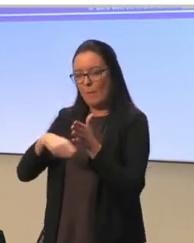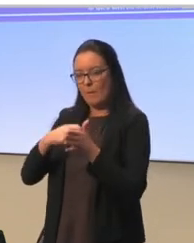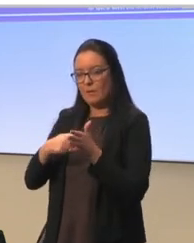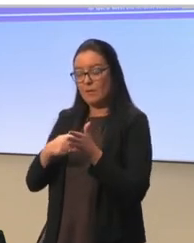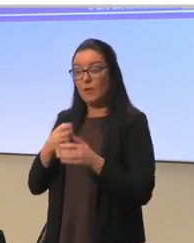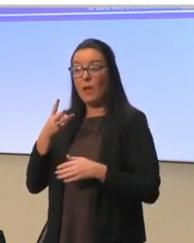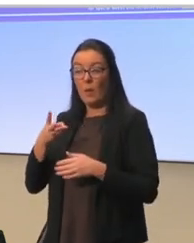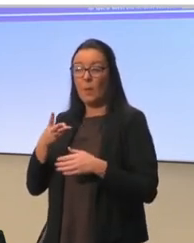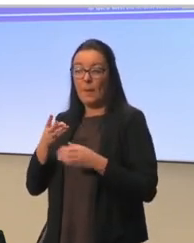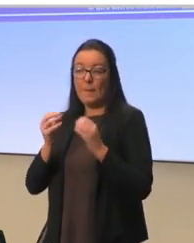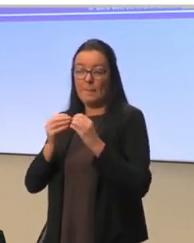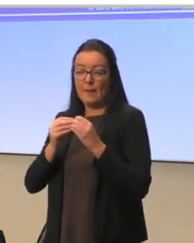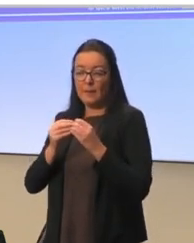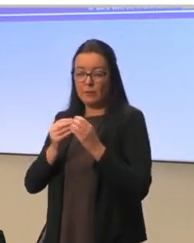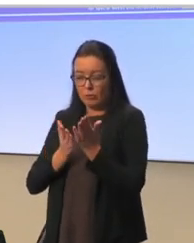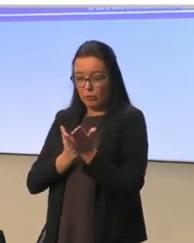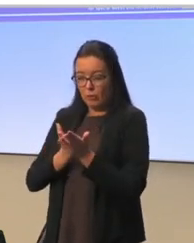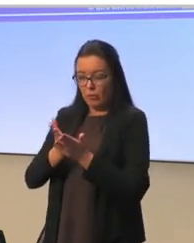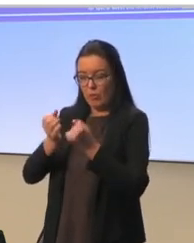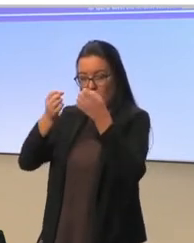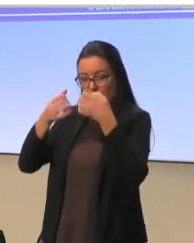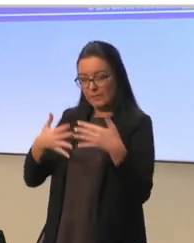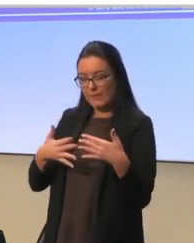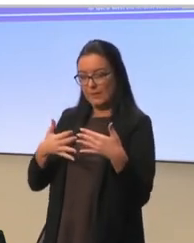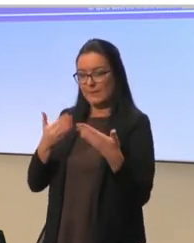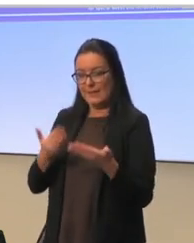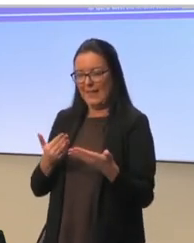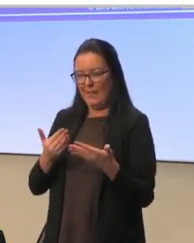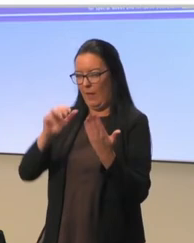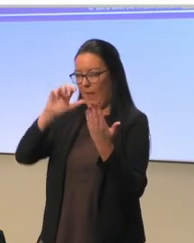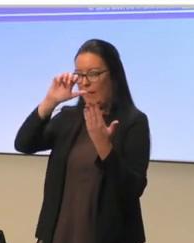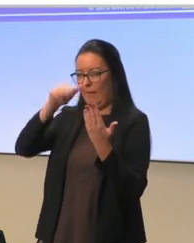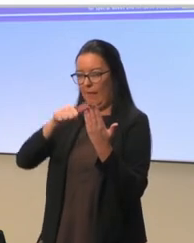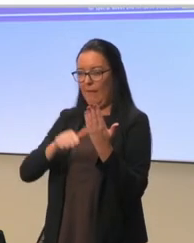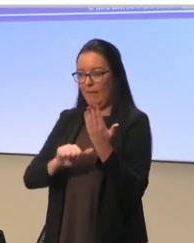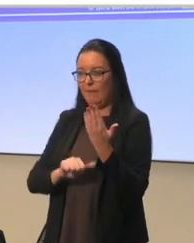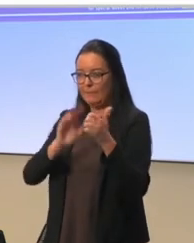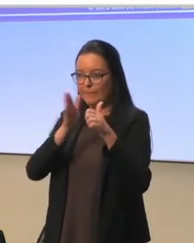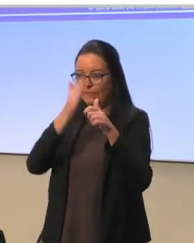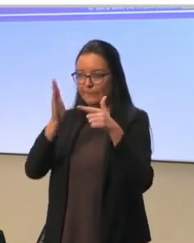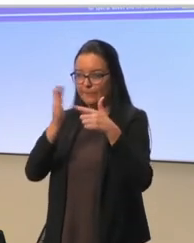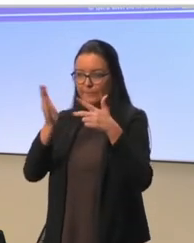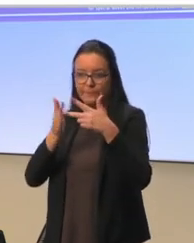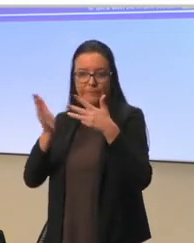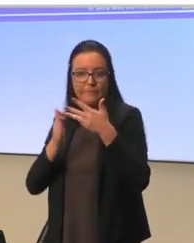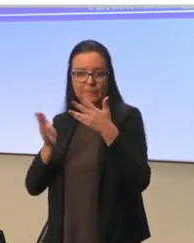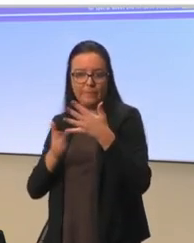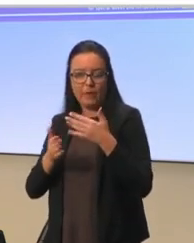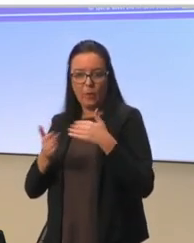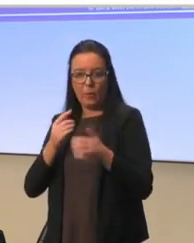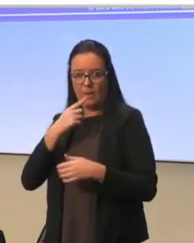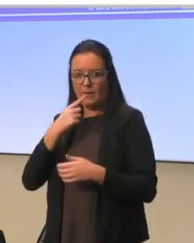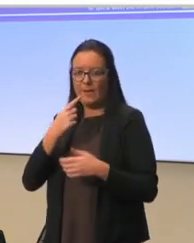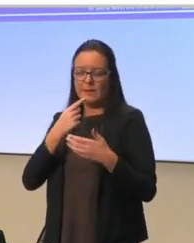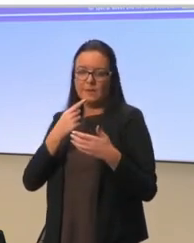into detail of these results now. I know I'm listing the priority areas they brought to